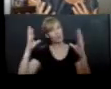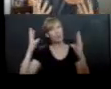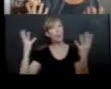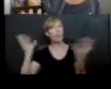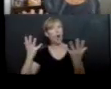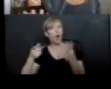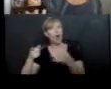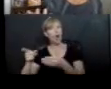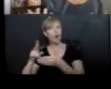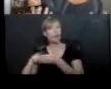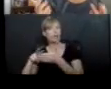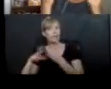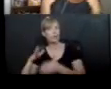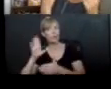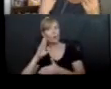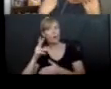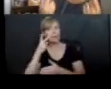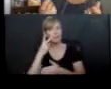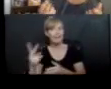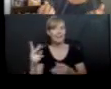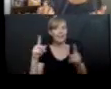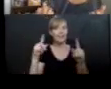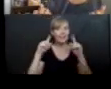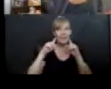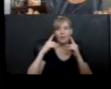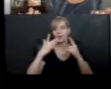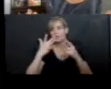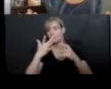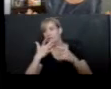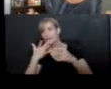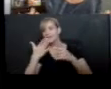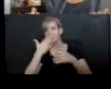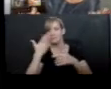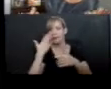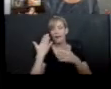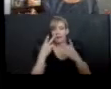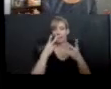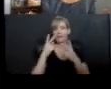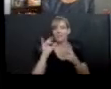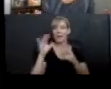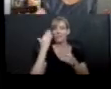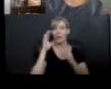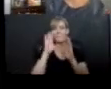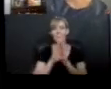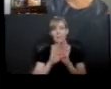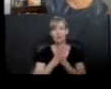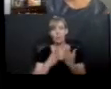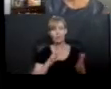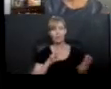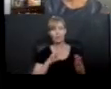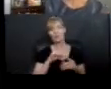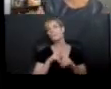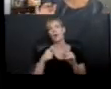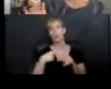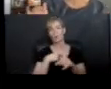right? If you're going to illustrate a story, we can see some of that in the pictures. That's why picture books are so awesome, but we can't smell things